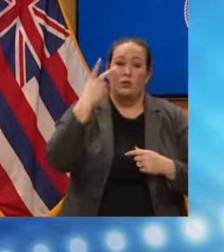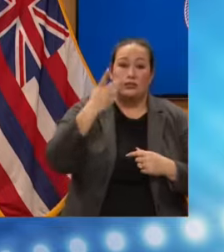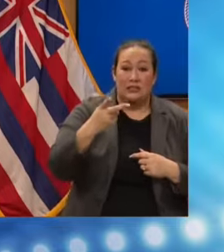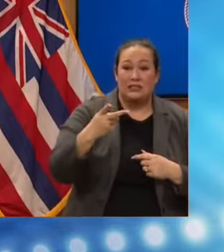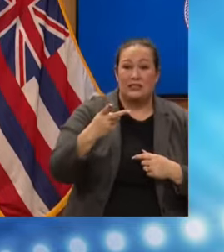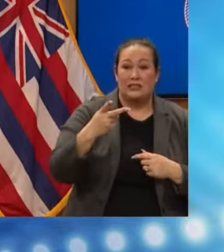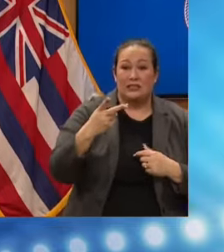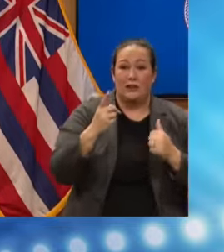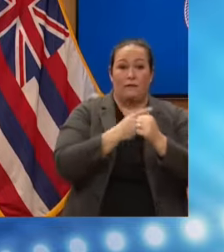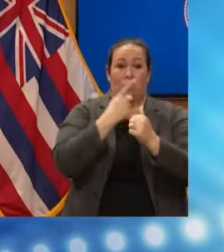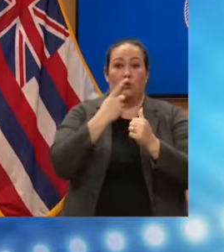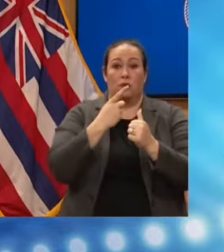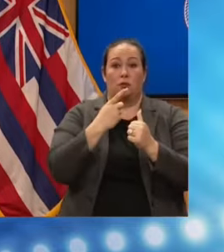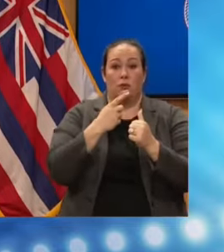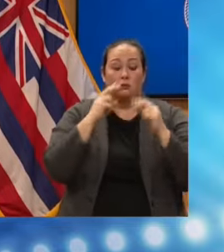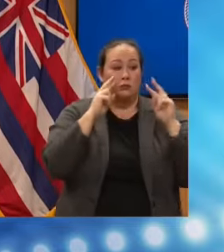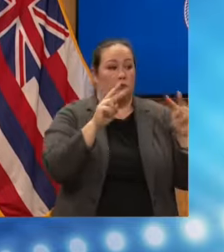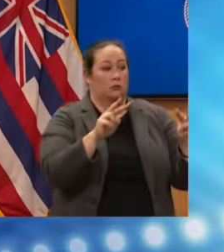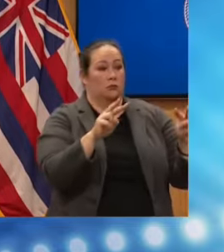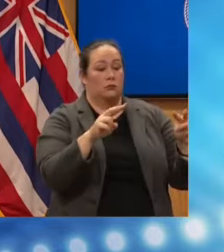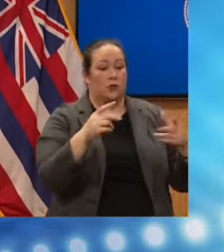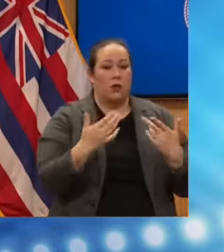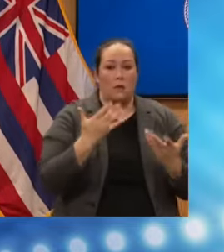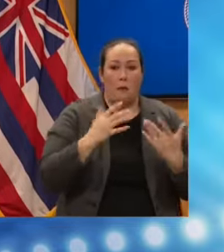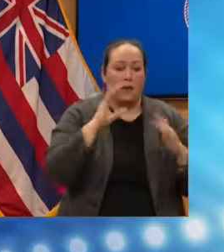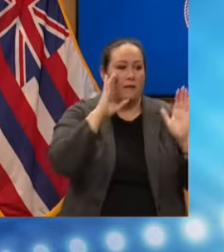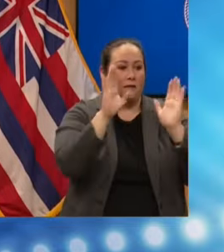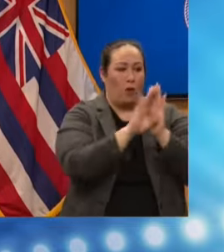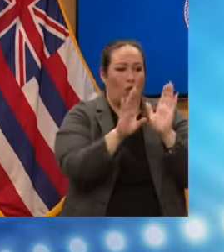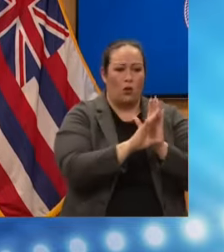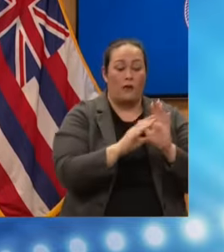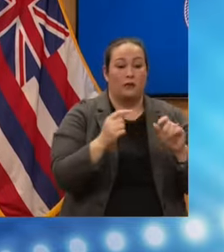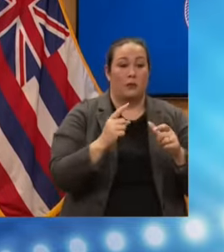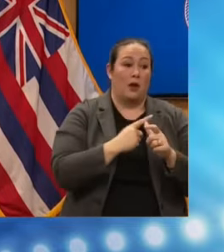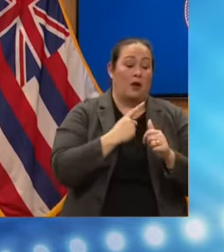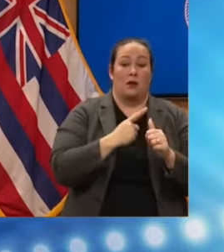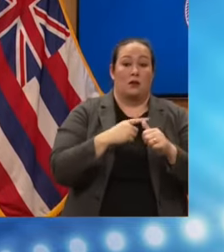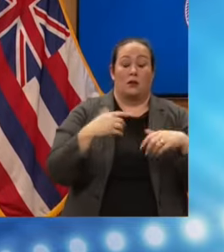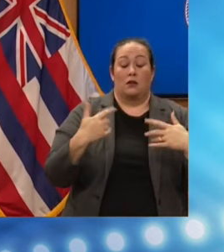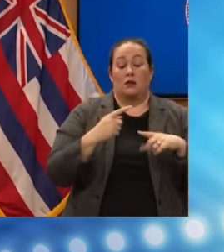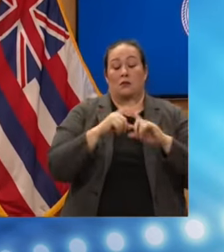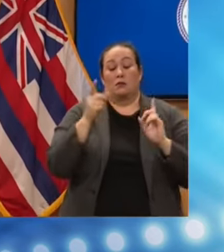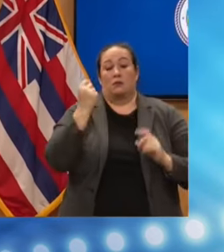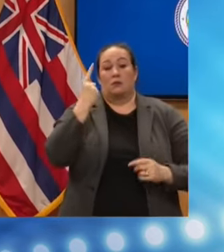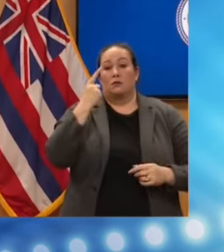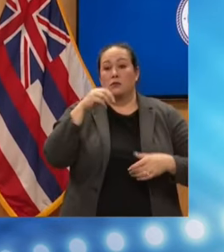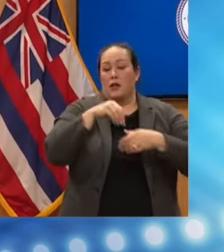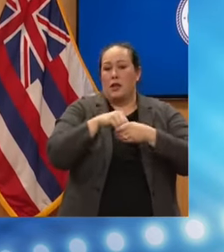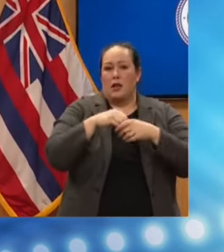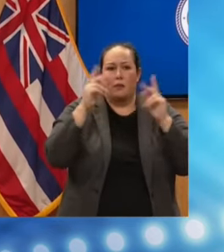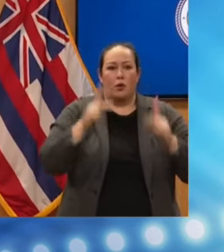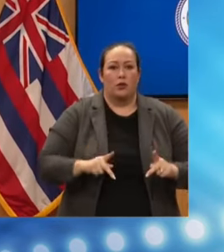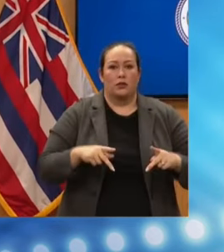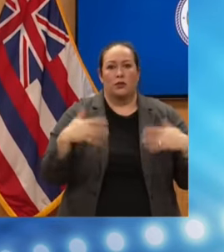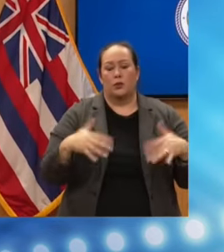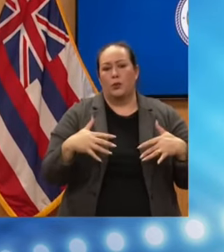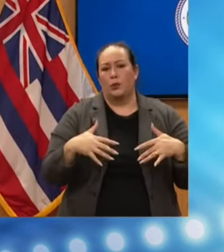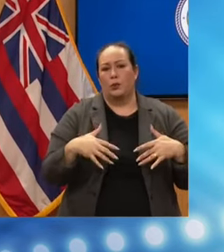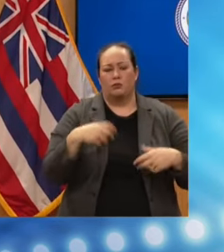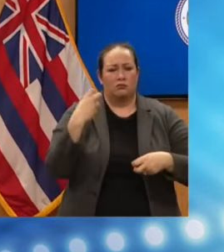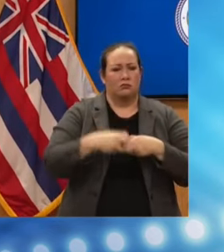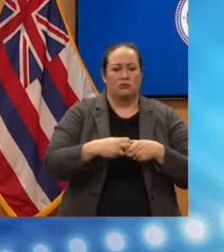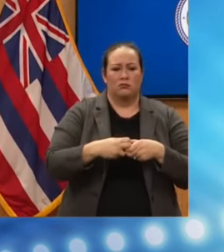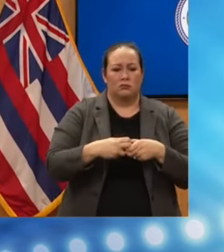that we all witnessed, maybe through photographs before this morning but in person today, it's difficult to